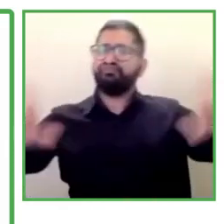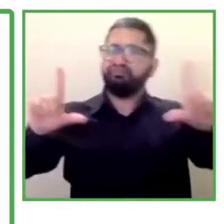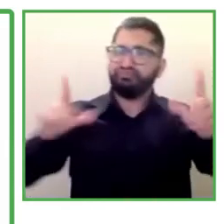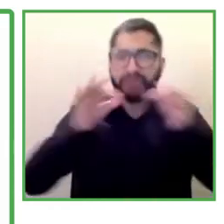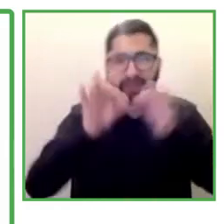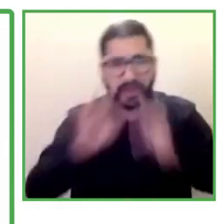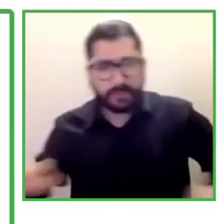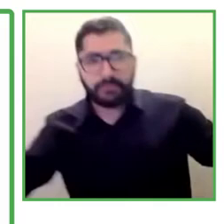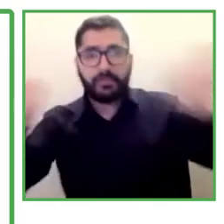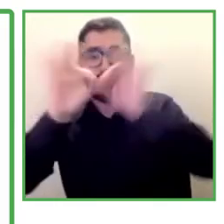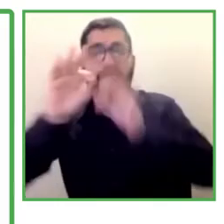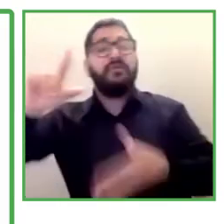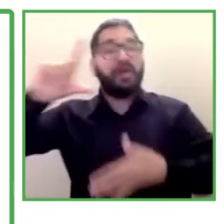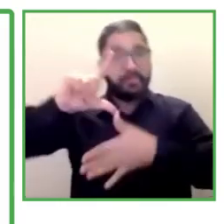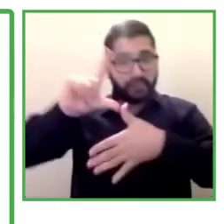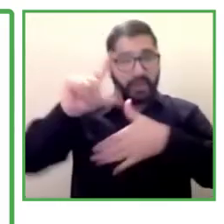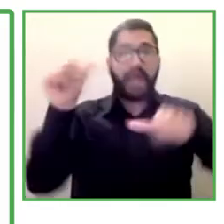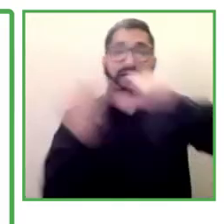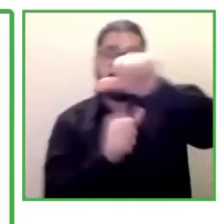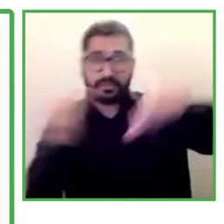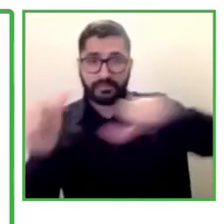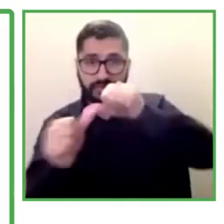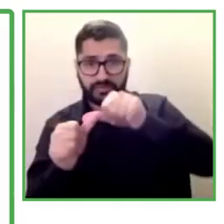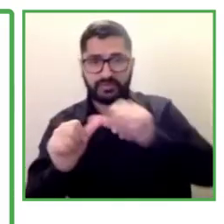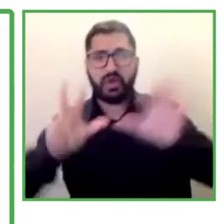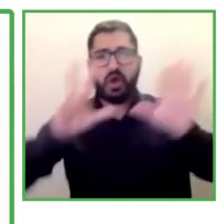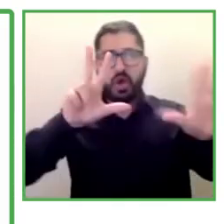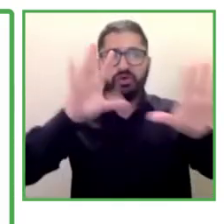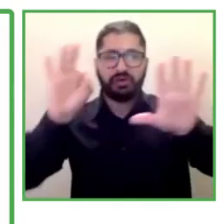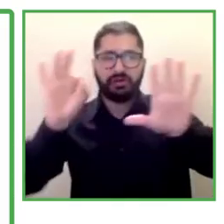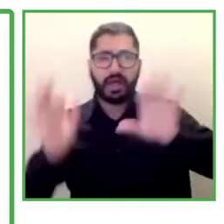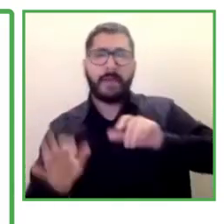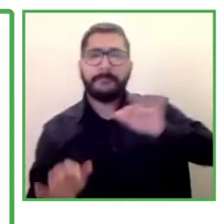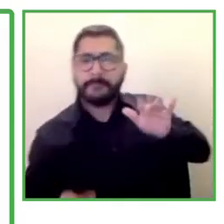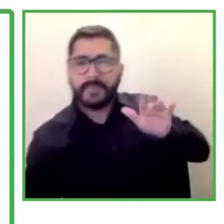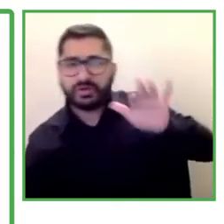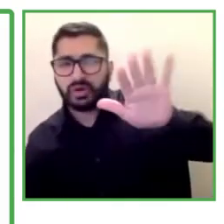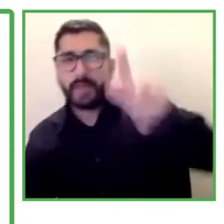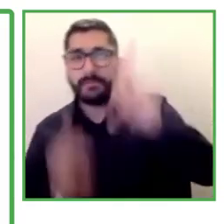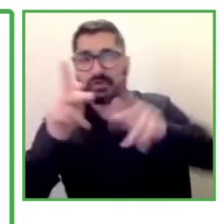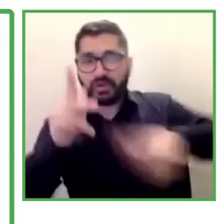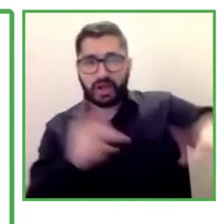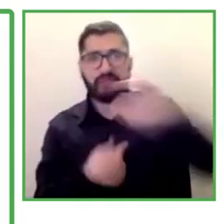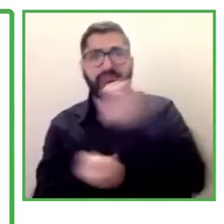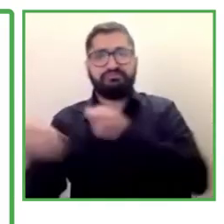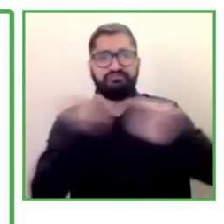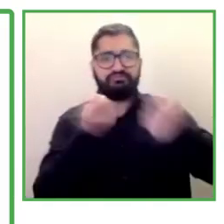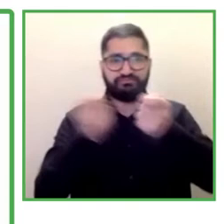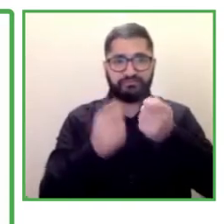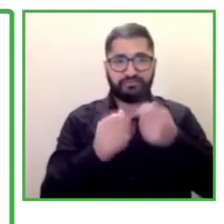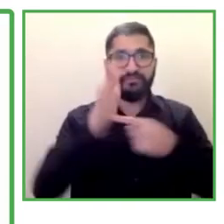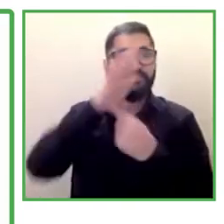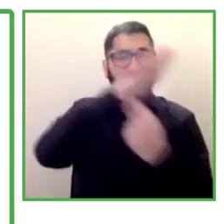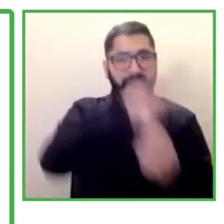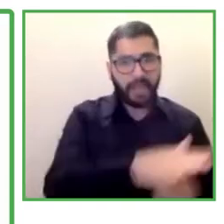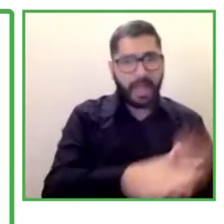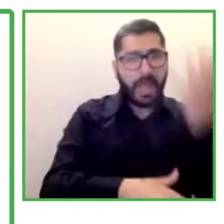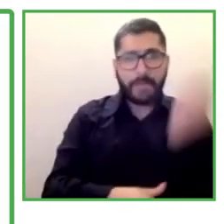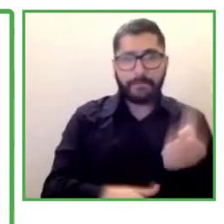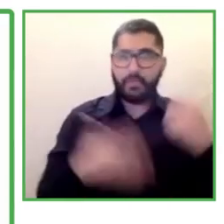Caribbean, so that's 80 million people, and the costs of exclusion are very, very significant,